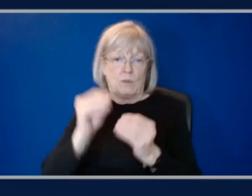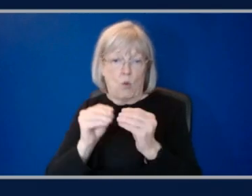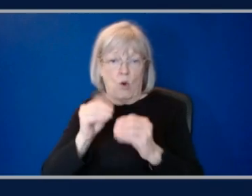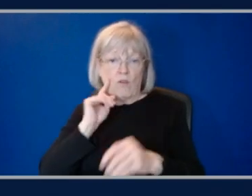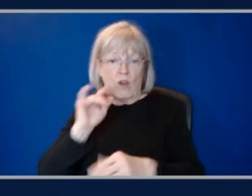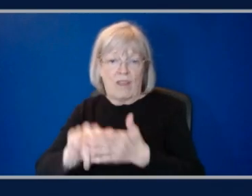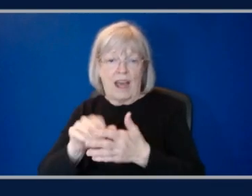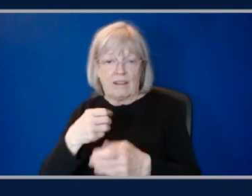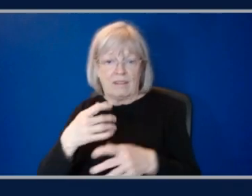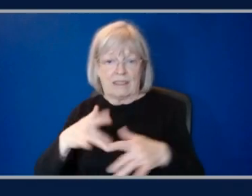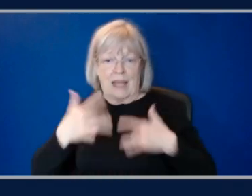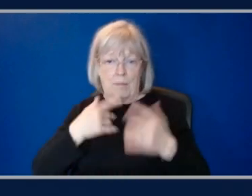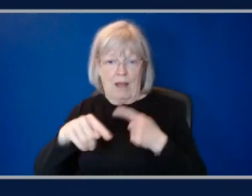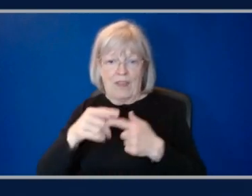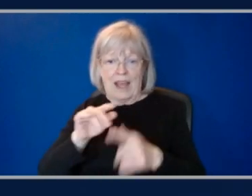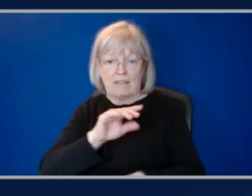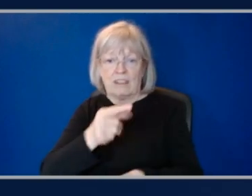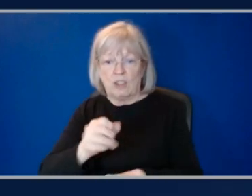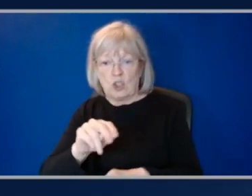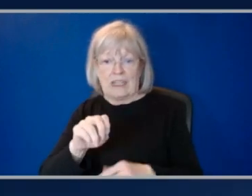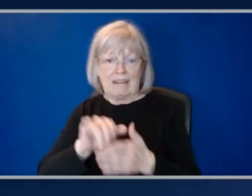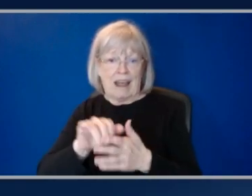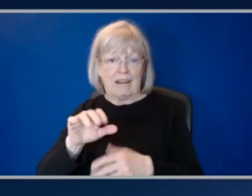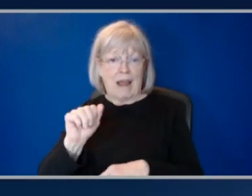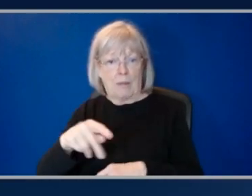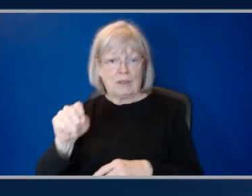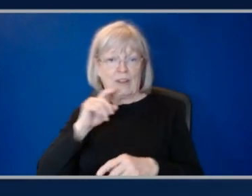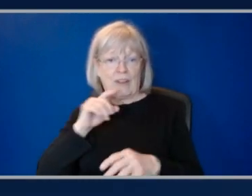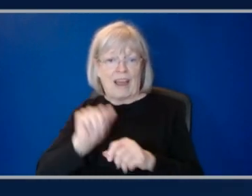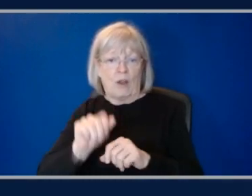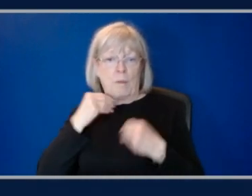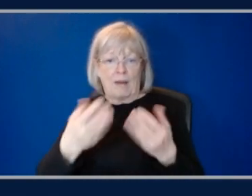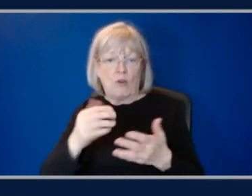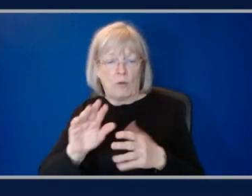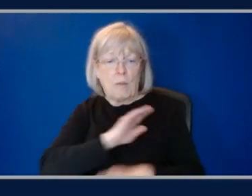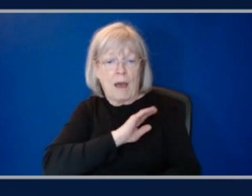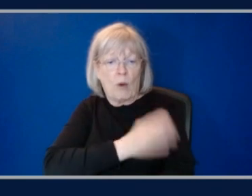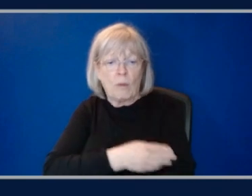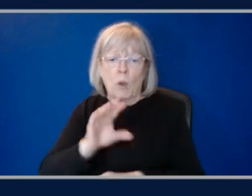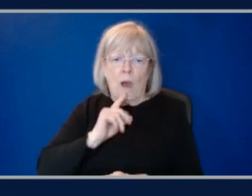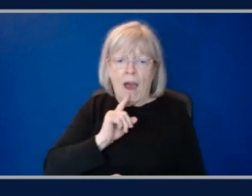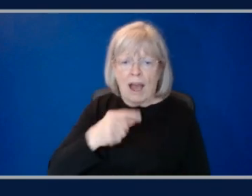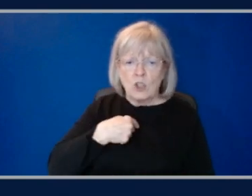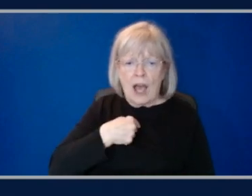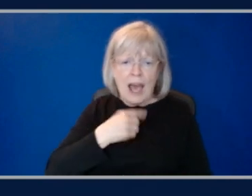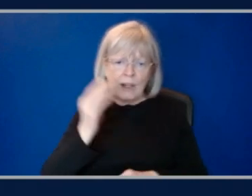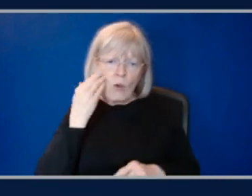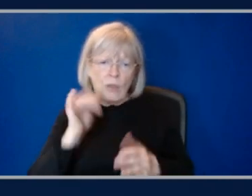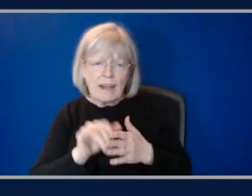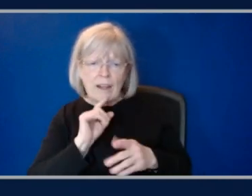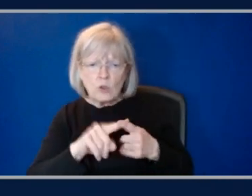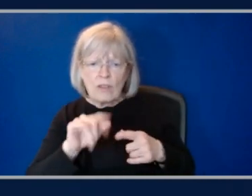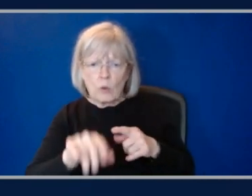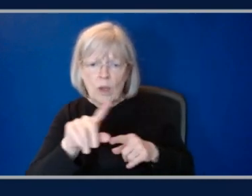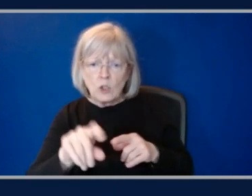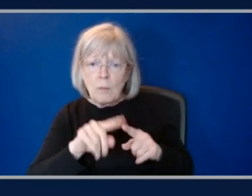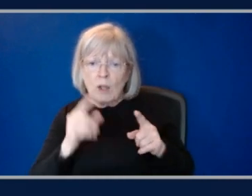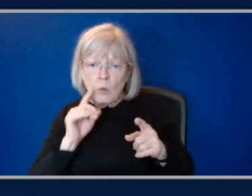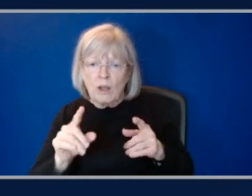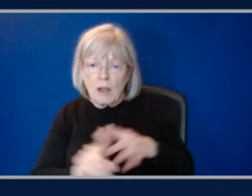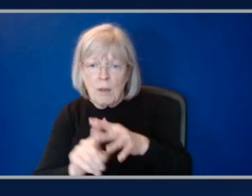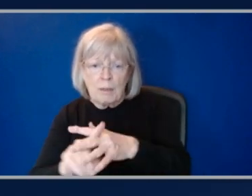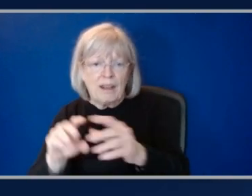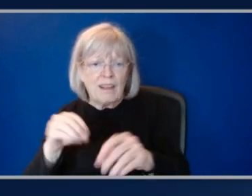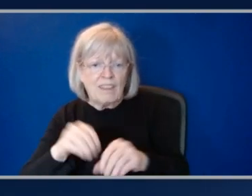know the answer to this question, but it's going to come up in the chat anyway, so sorry, Chad, if I preempt you, but please keep them coming in. Million-dollar question that customers and